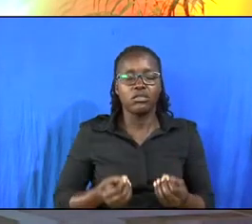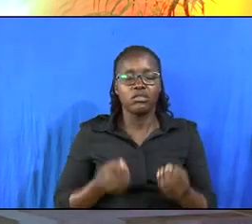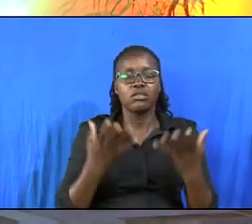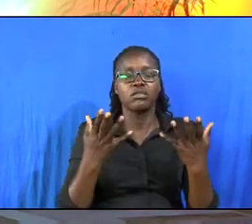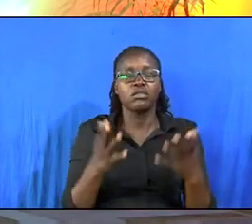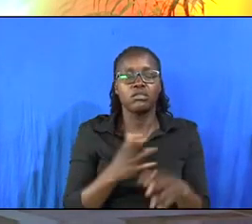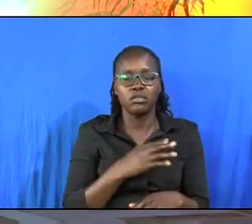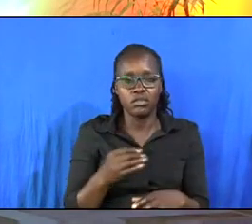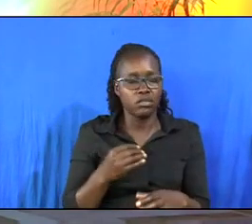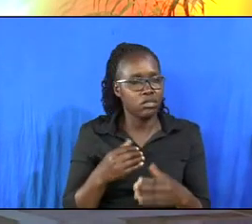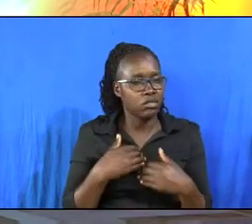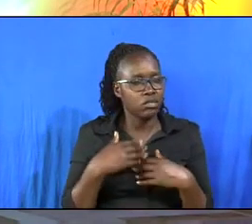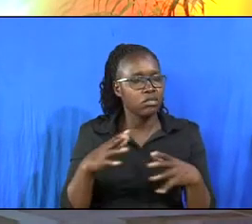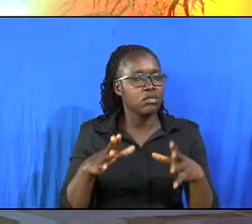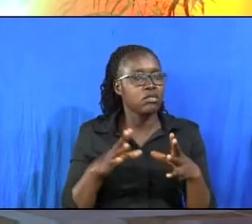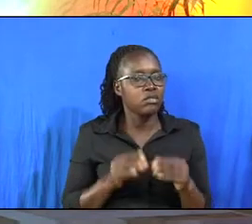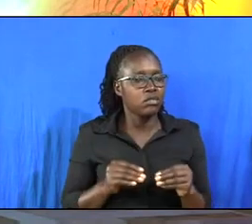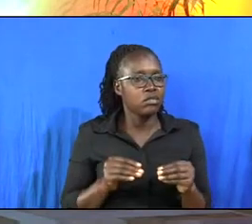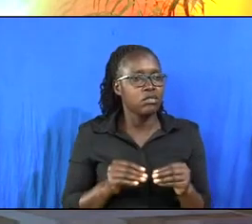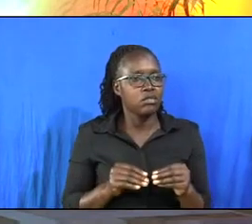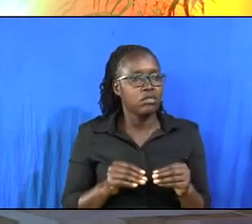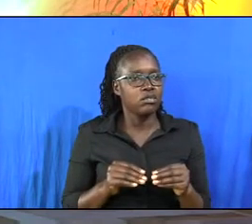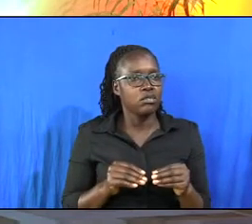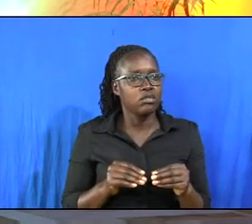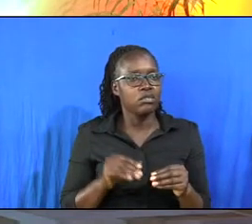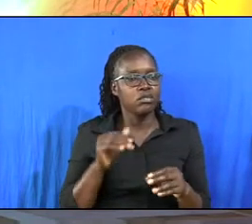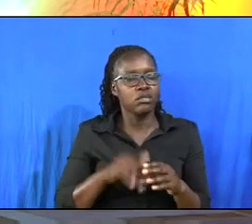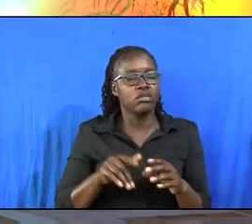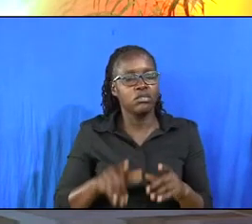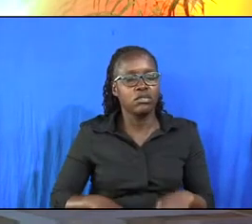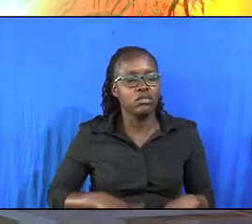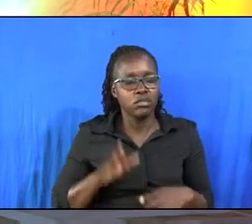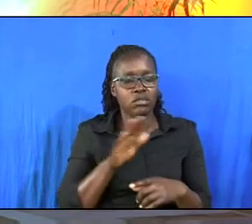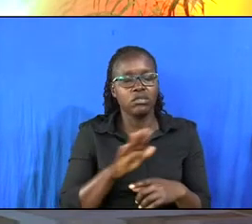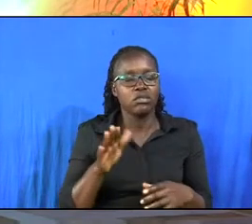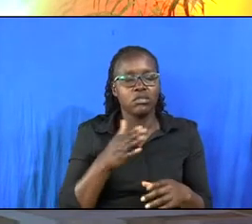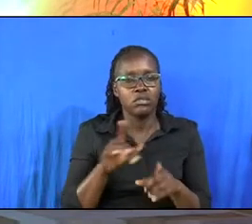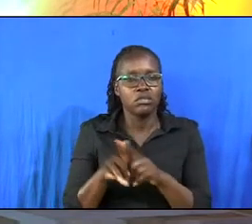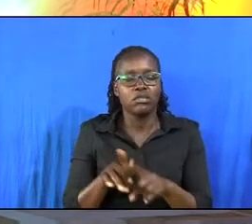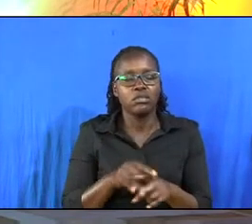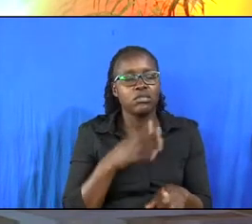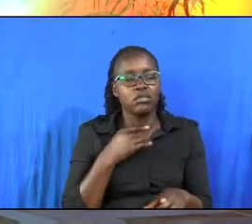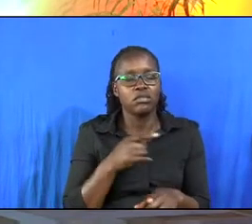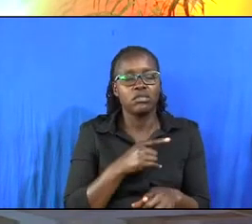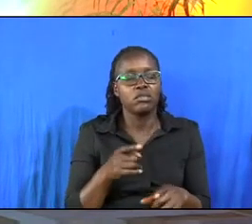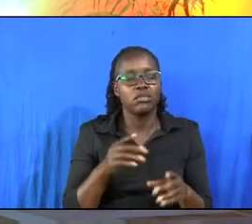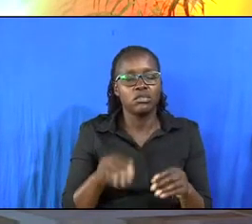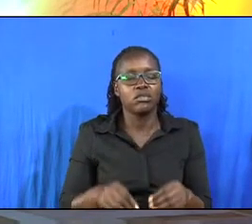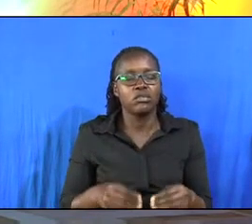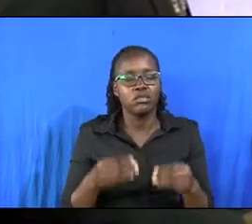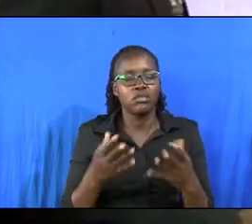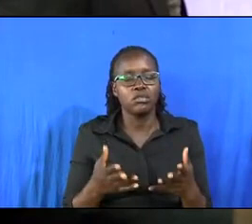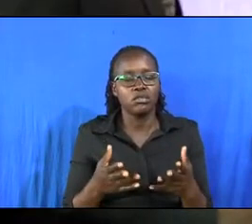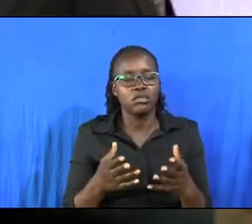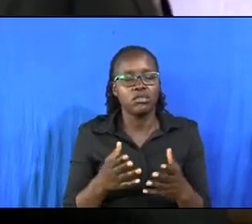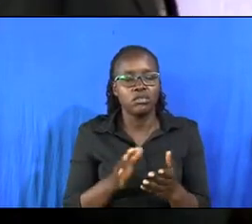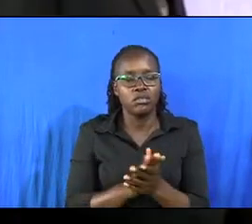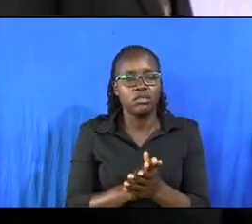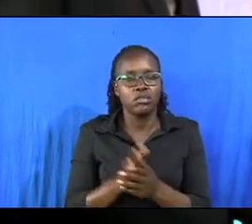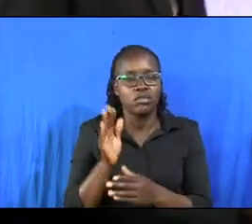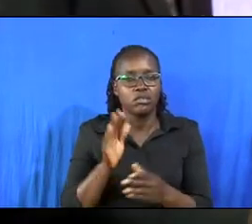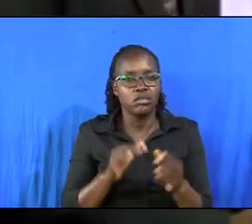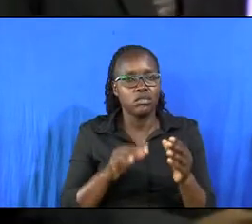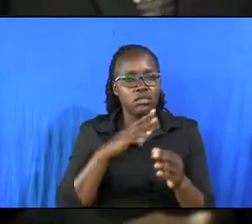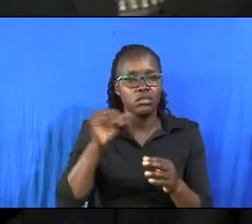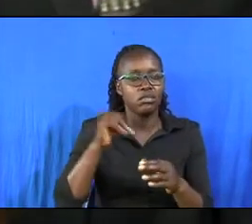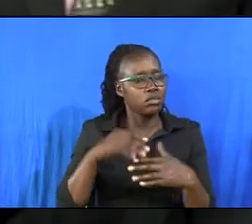and having accepted him into your life, he also wants you to give thanks to him. And